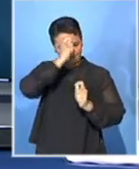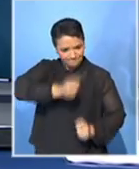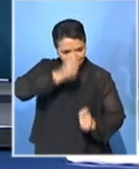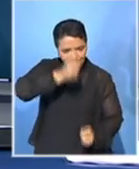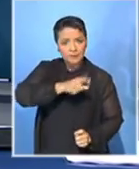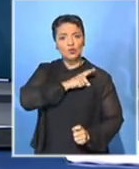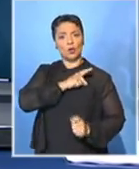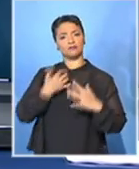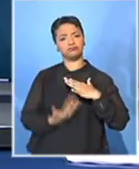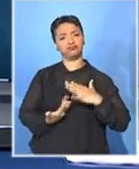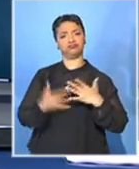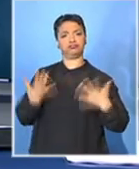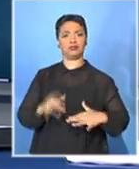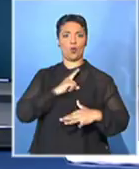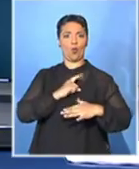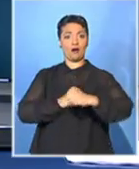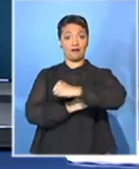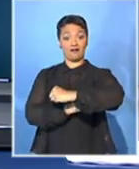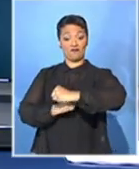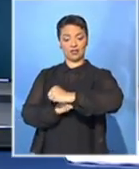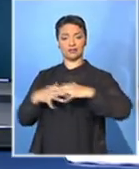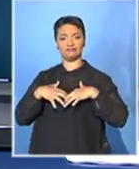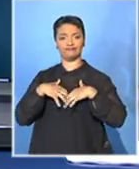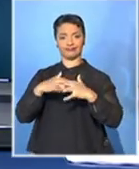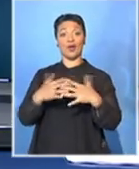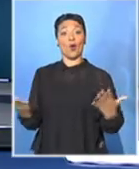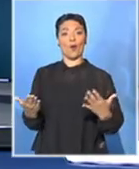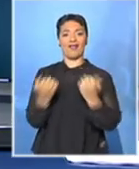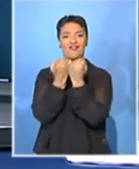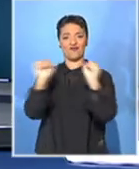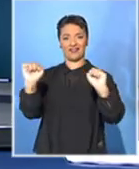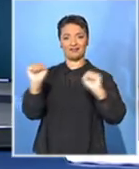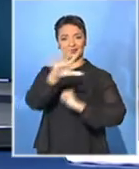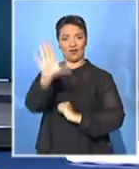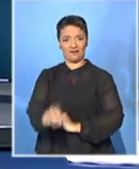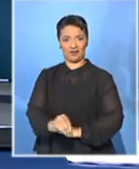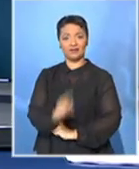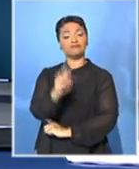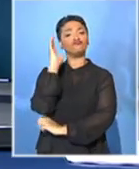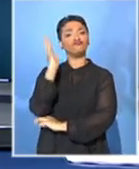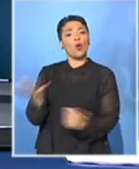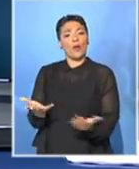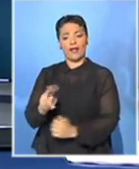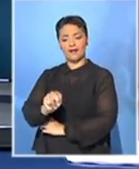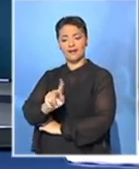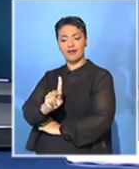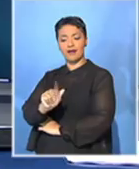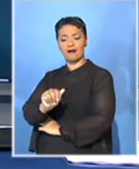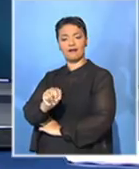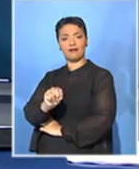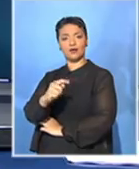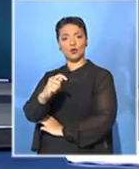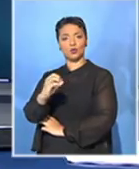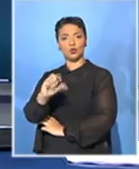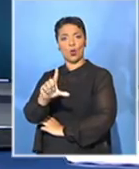foundation for democratic South Africa. He was speaking at the Icon's birthplace in Nkandolo Village in Bizana